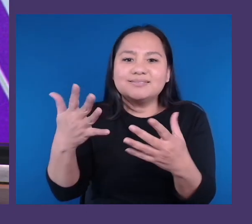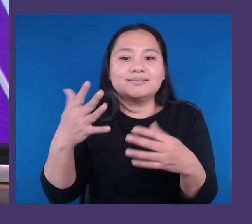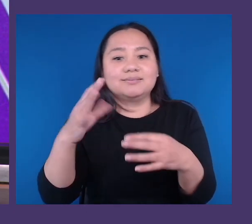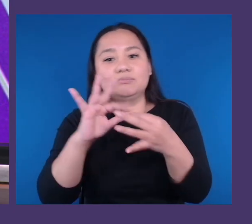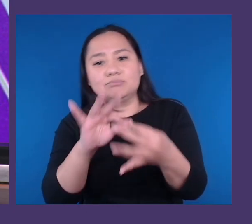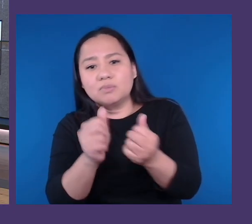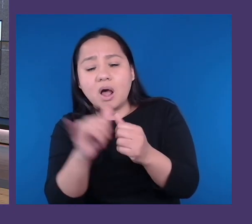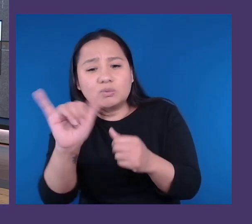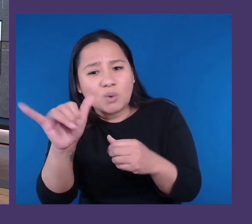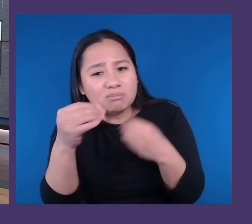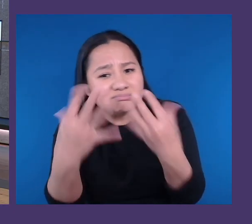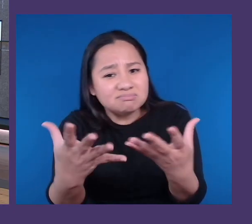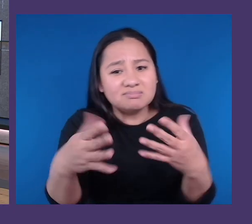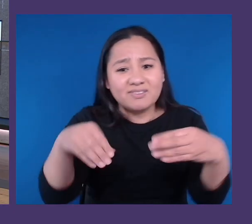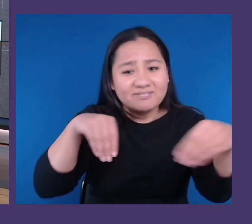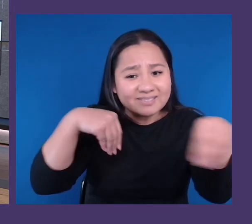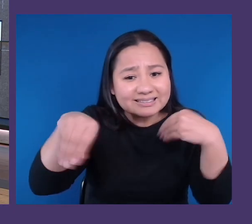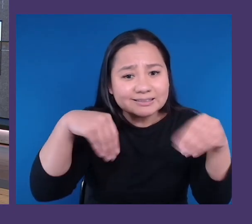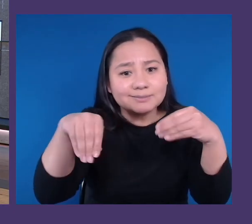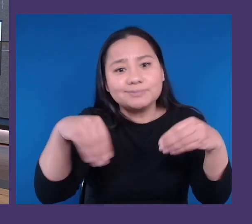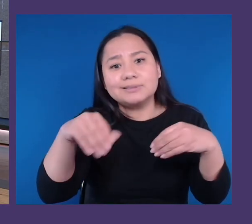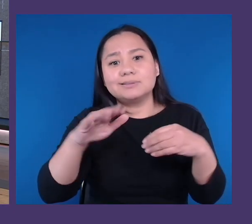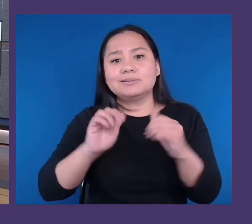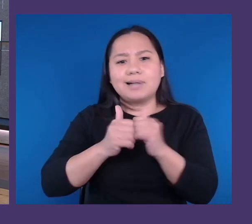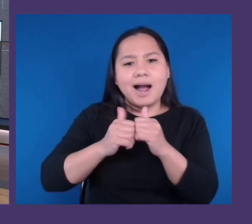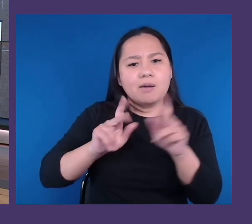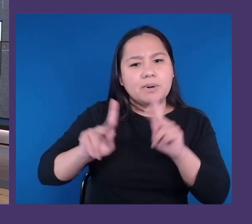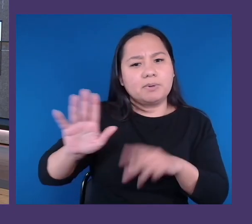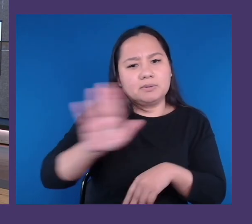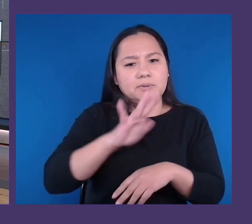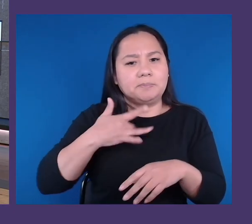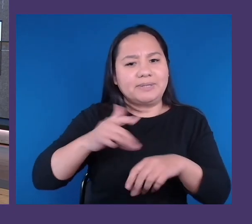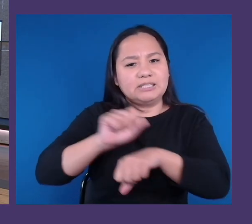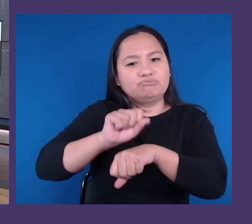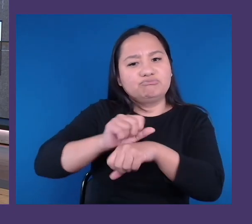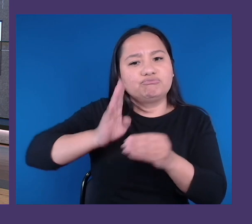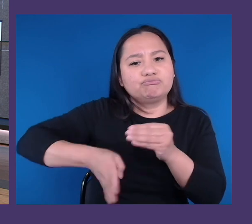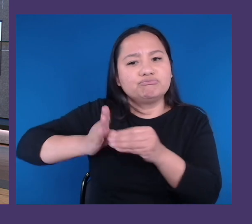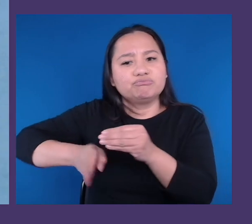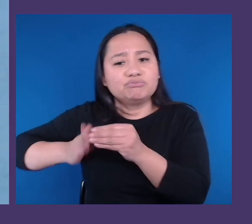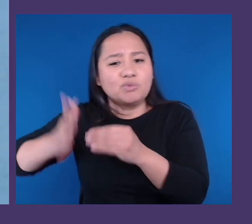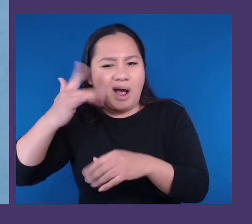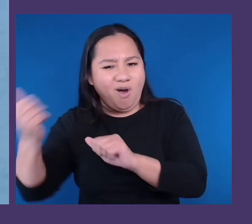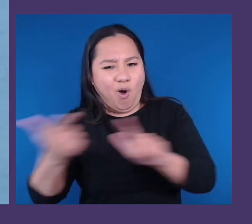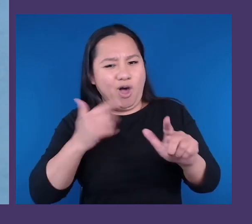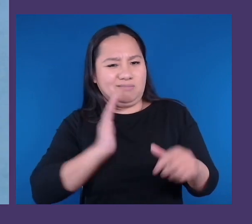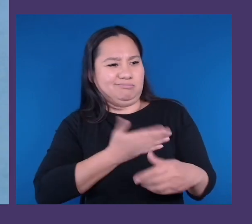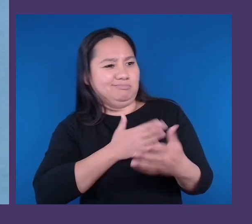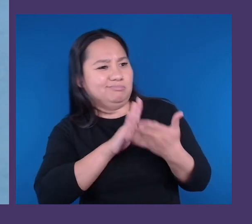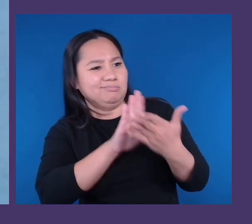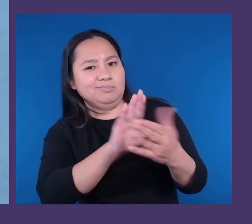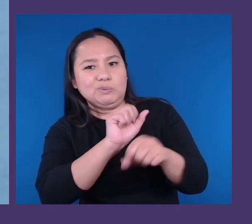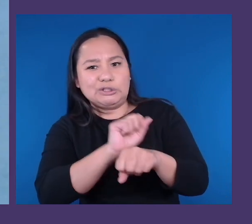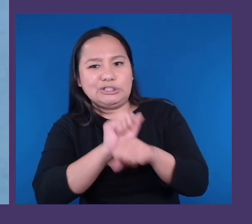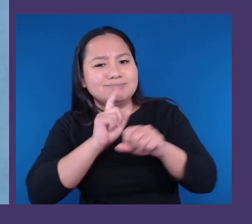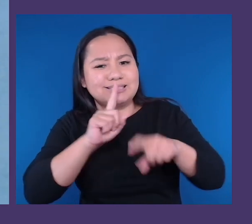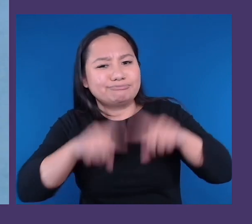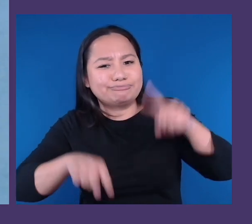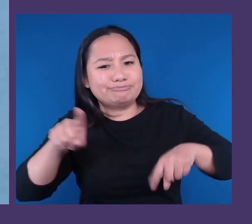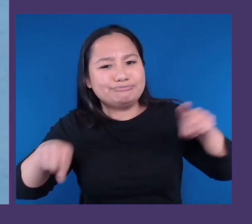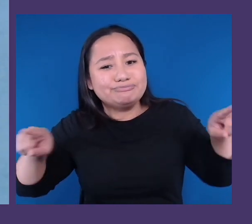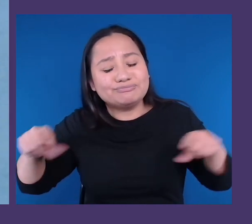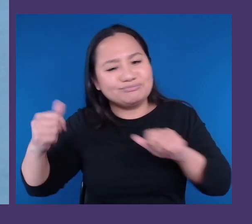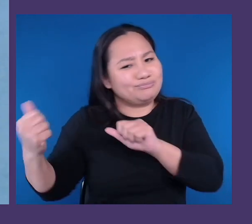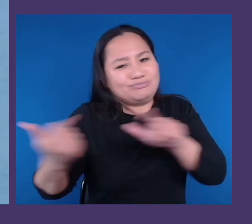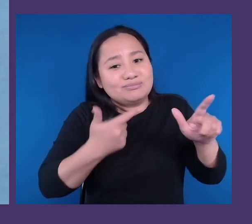all of us work differently, right? All of us. But some of us work very differently. And so, you know, preferences around communication and lighting